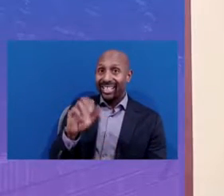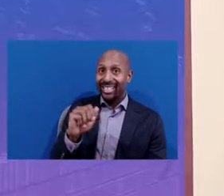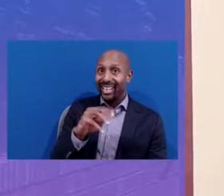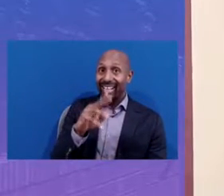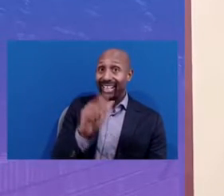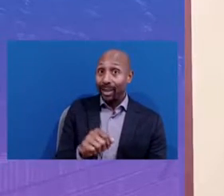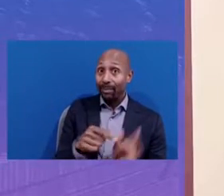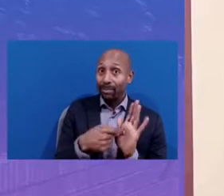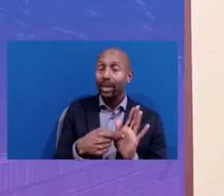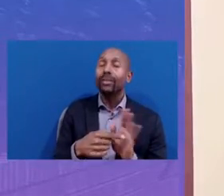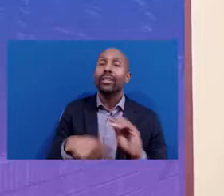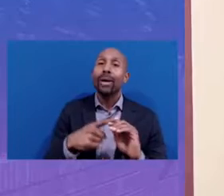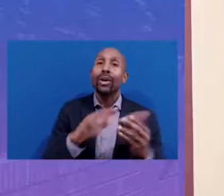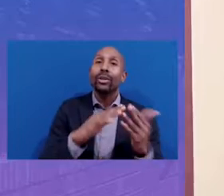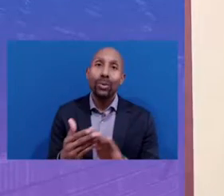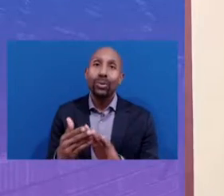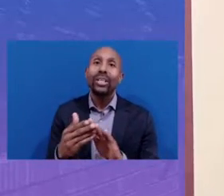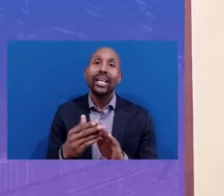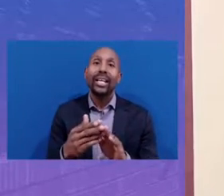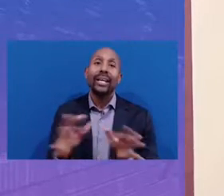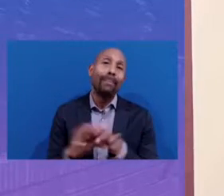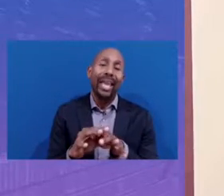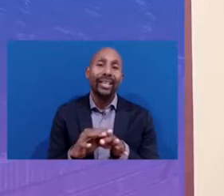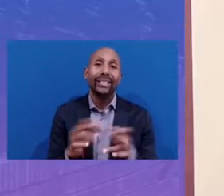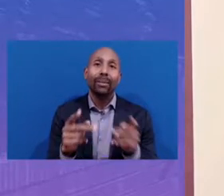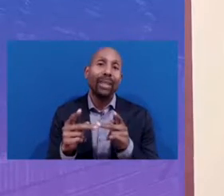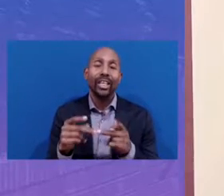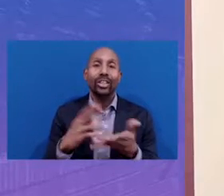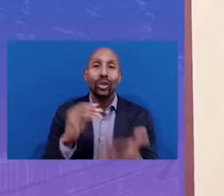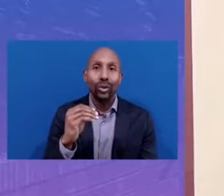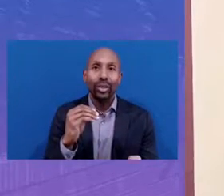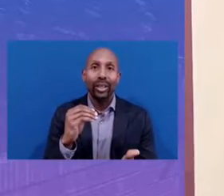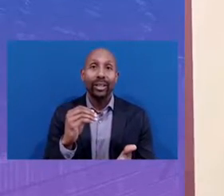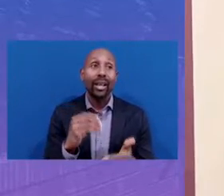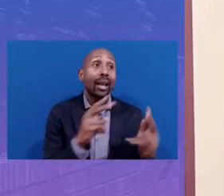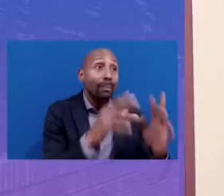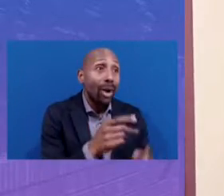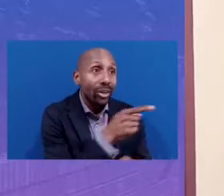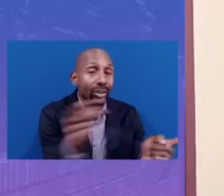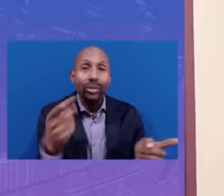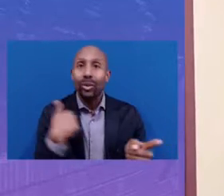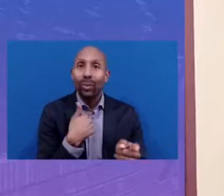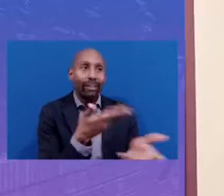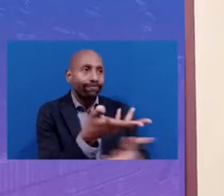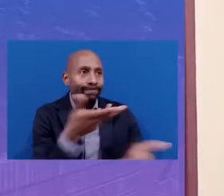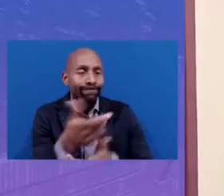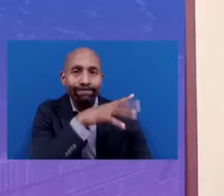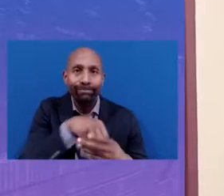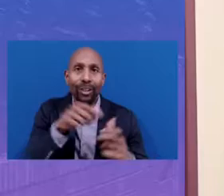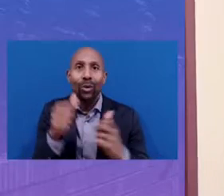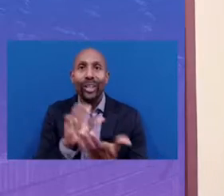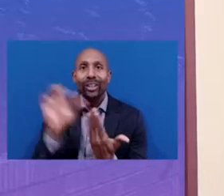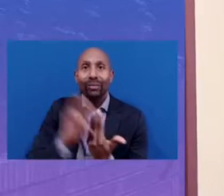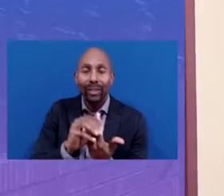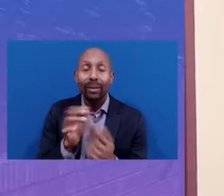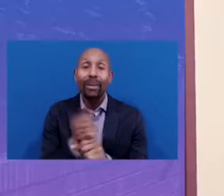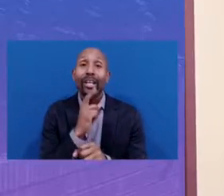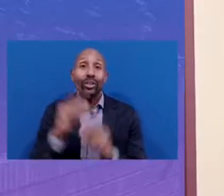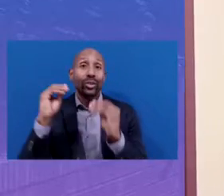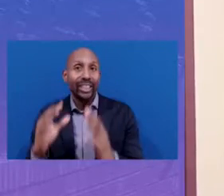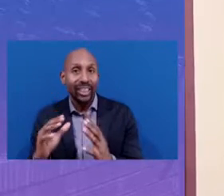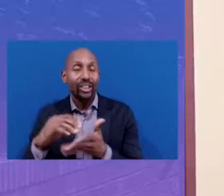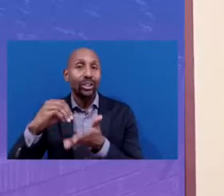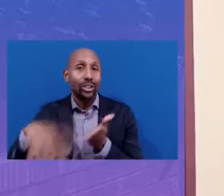-based learning, engaging partners in the curriculum, making sure that teachers and students see learning